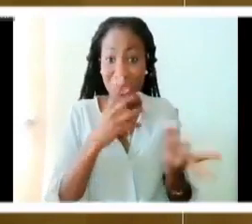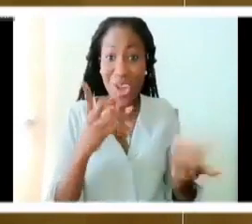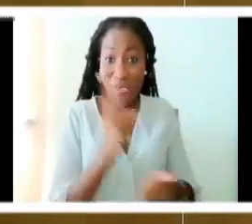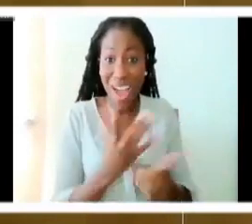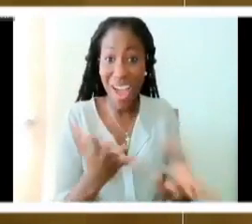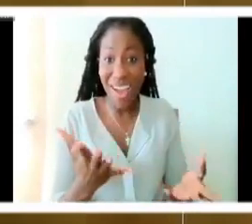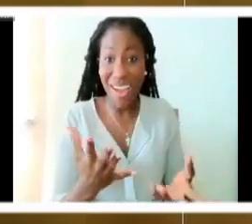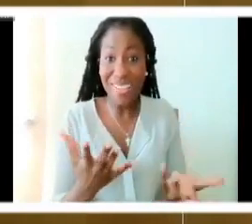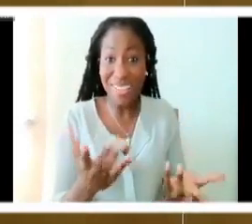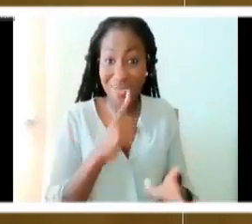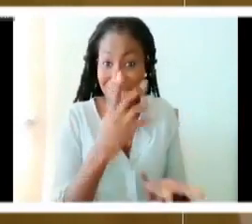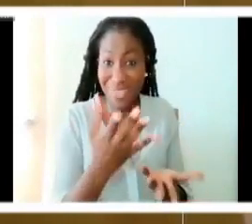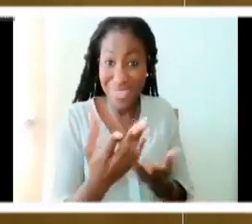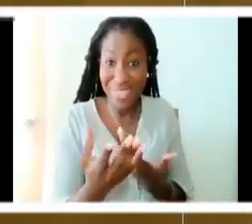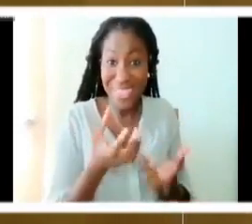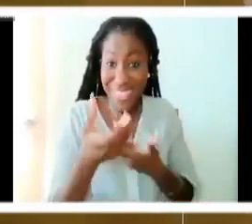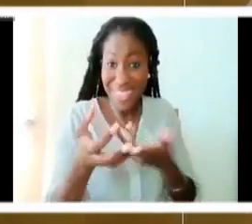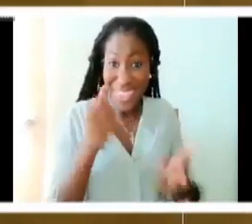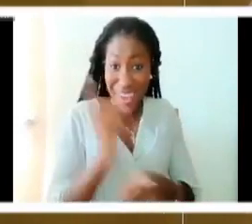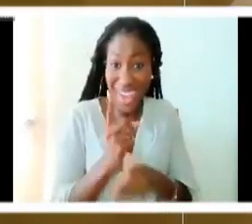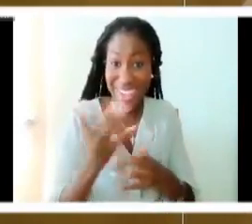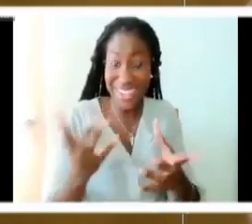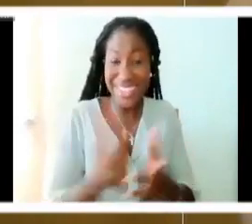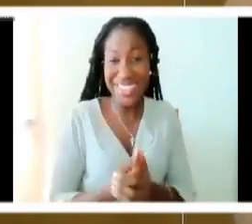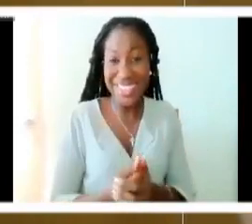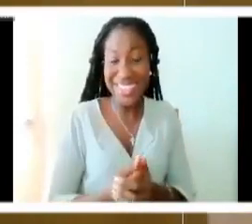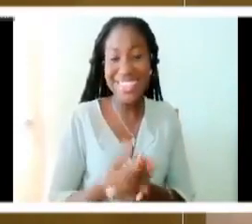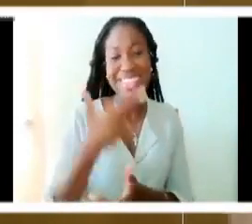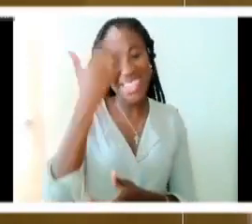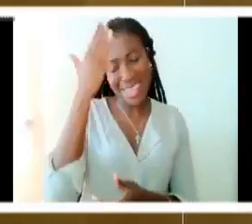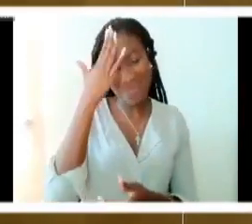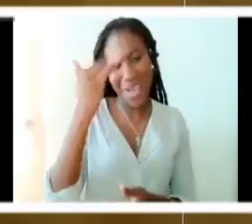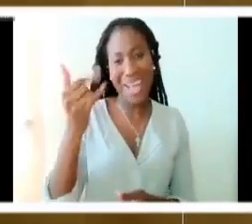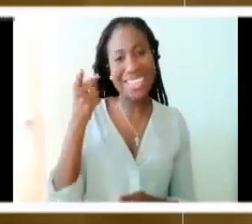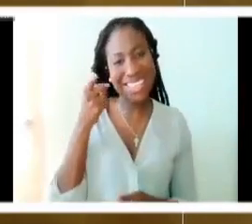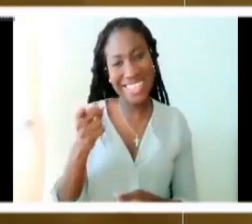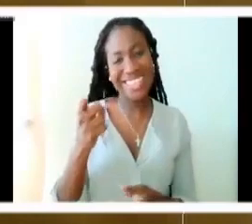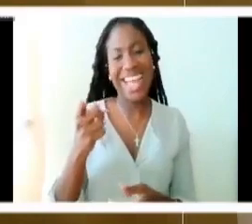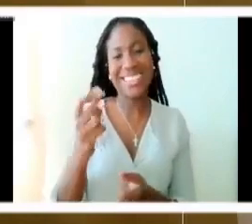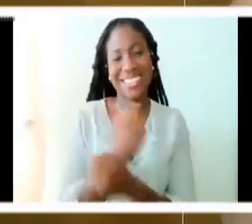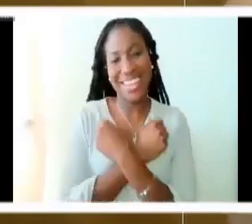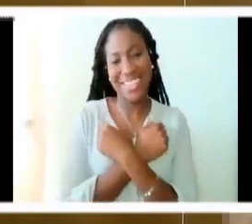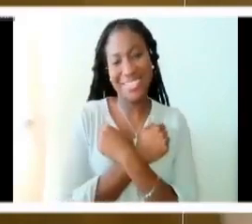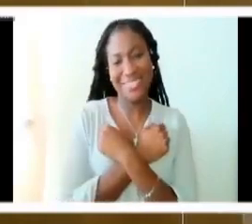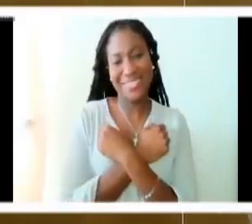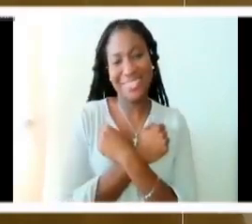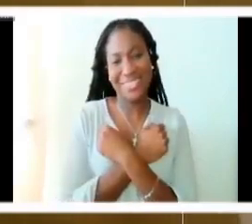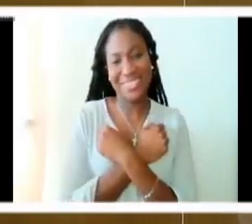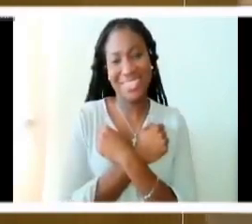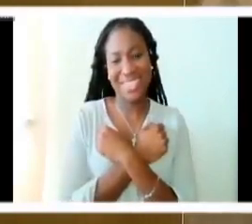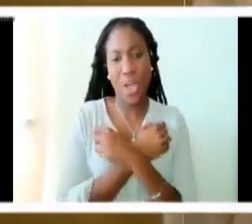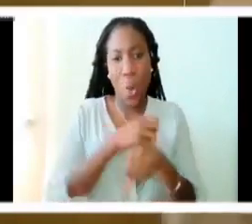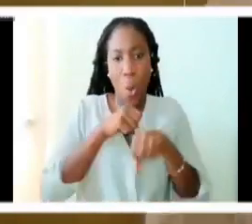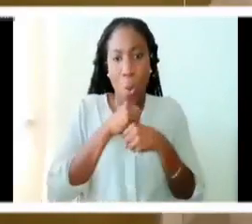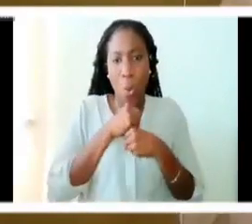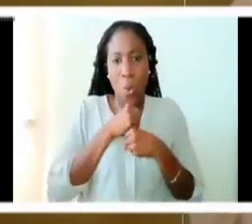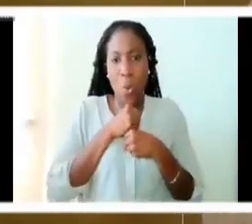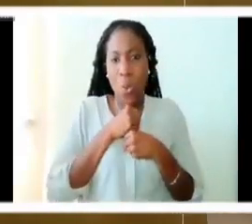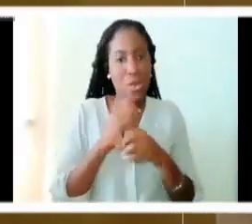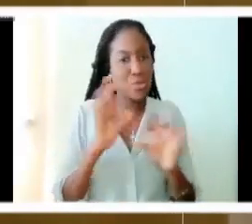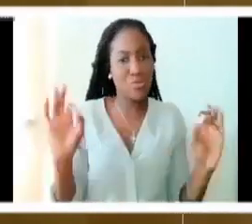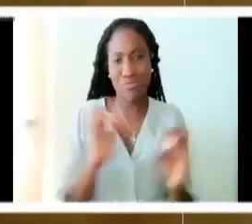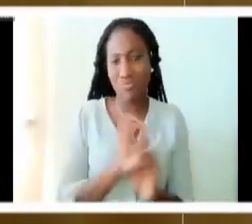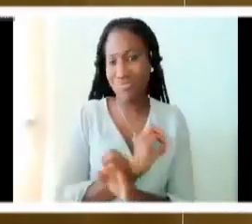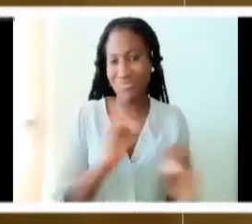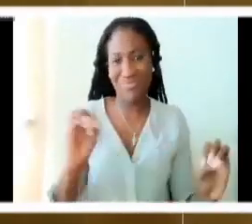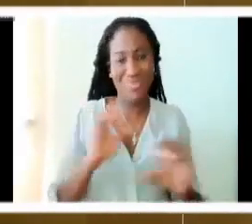Talk to me now. Isn't that because that's the definition of love. Holding nothing for you and giving everything you have